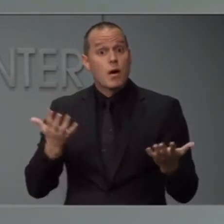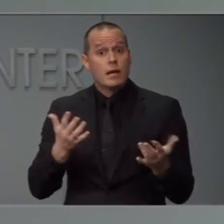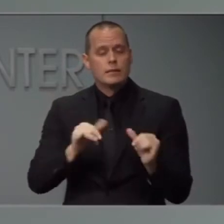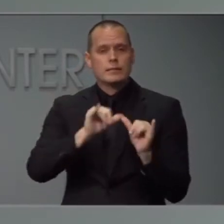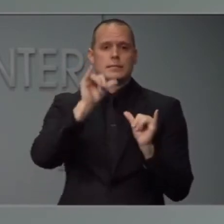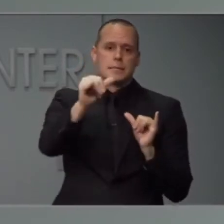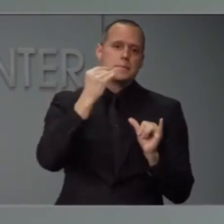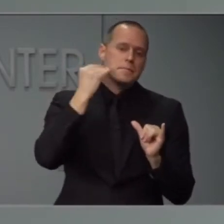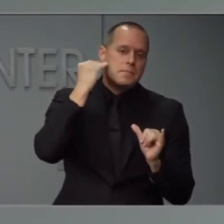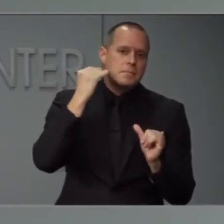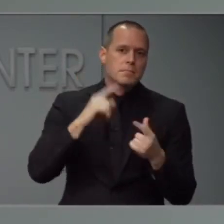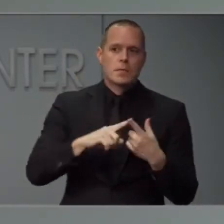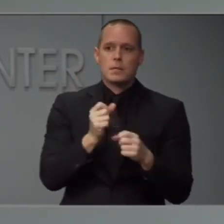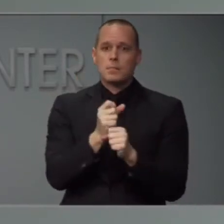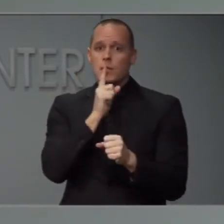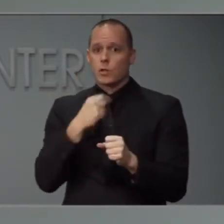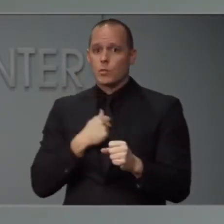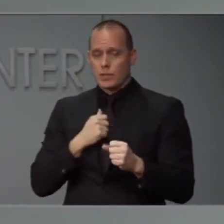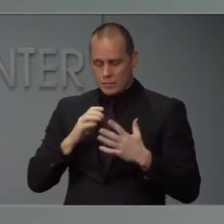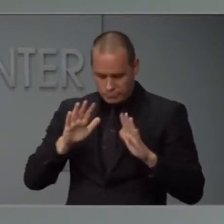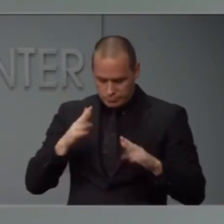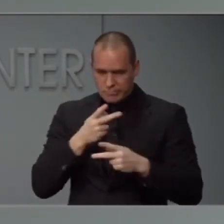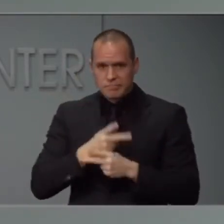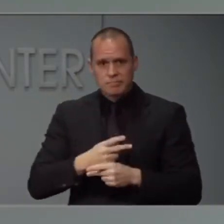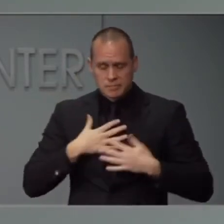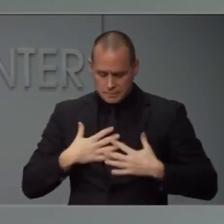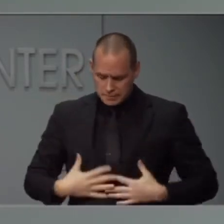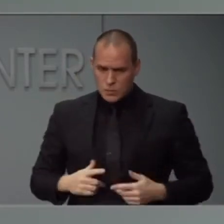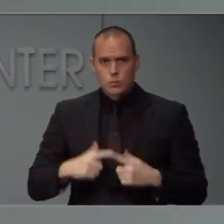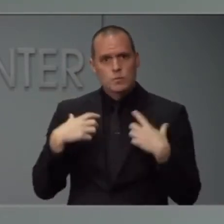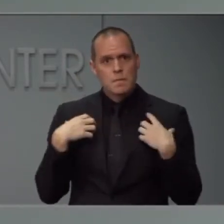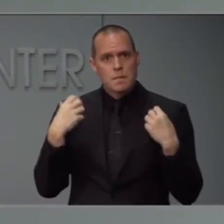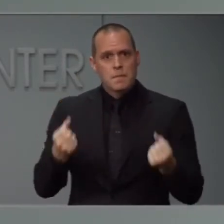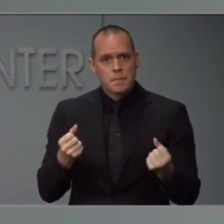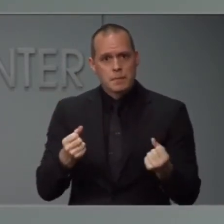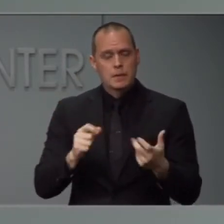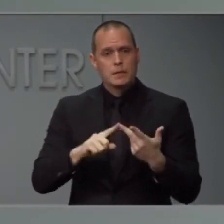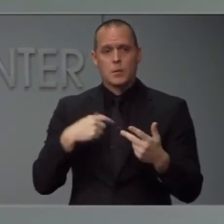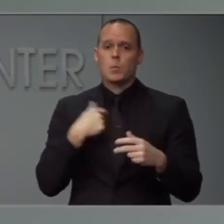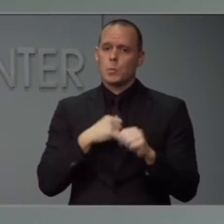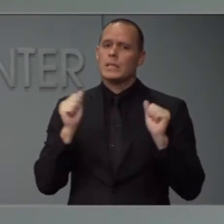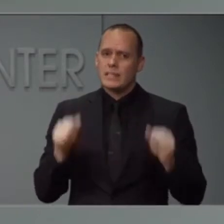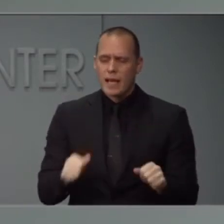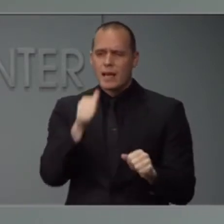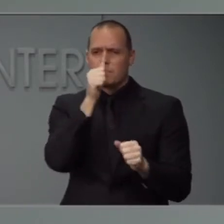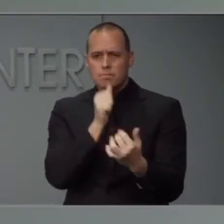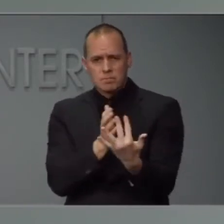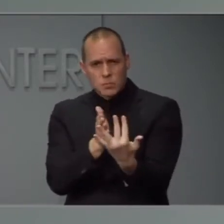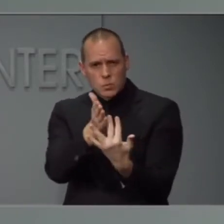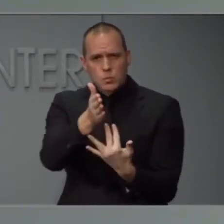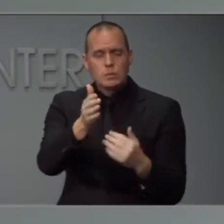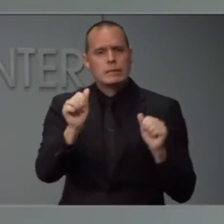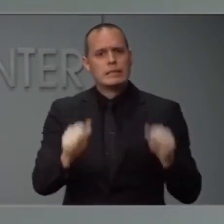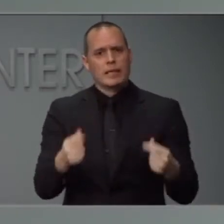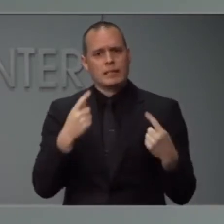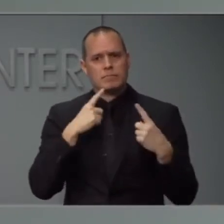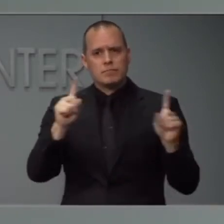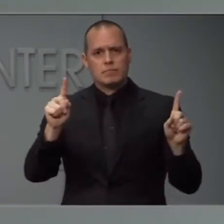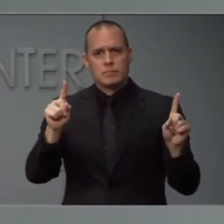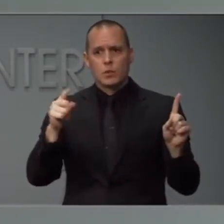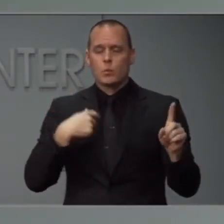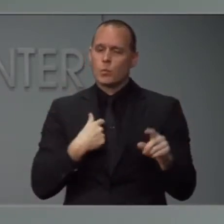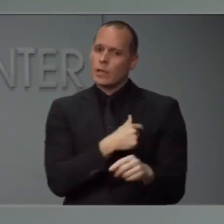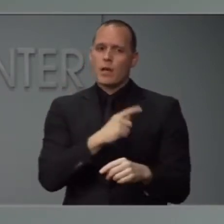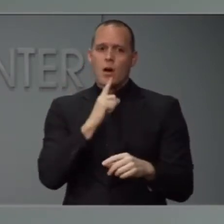can make sure that we're the healthiest we possibly can be. We can do this. We're strong. And we're in this